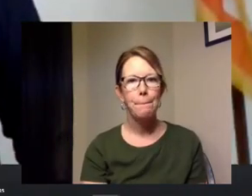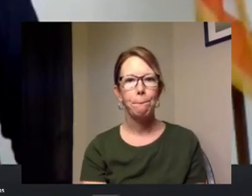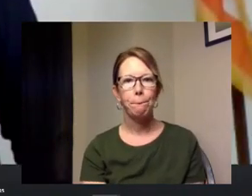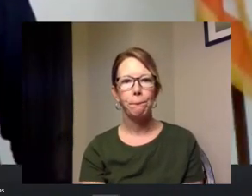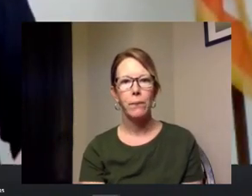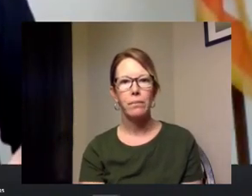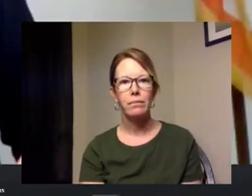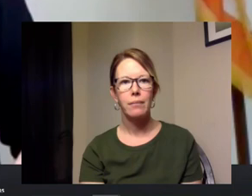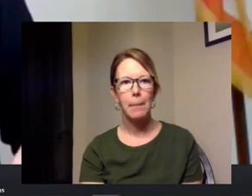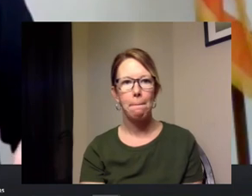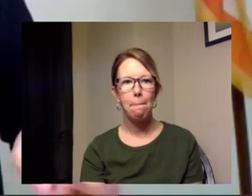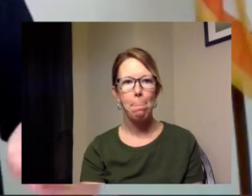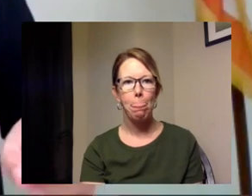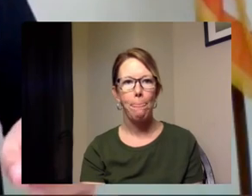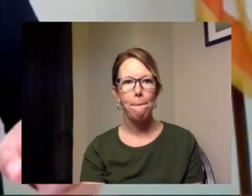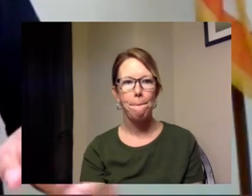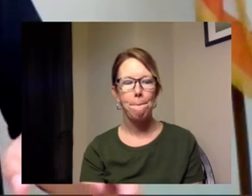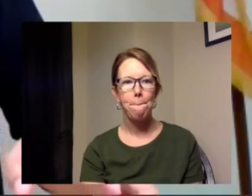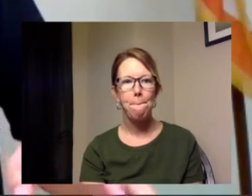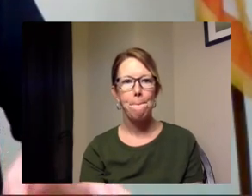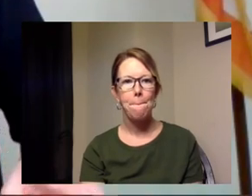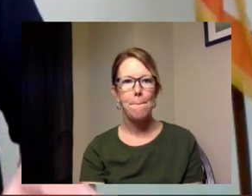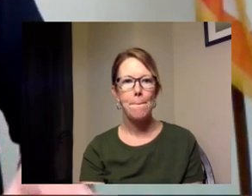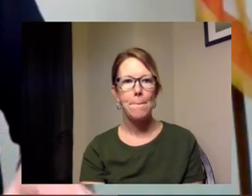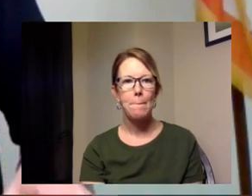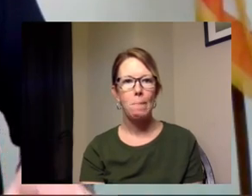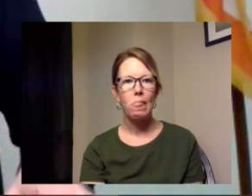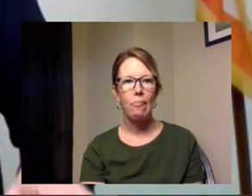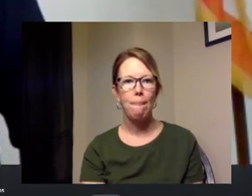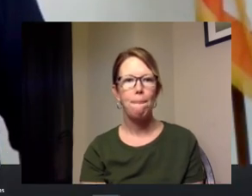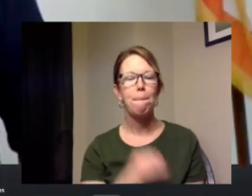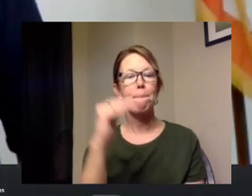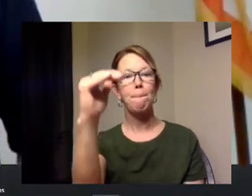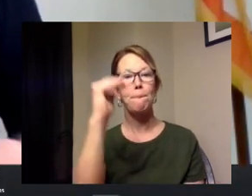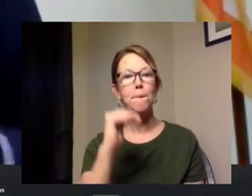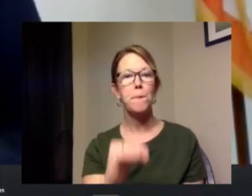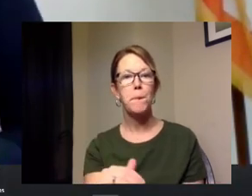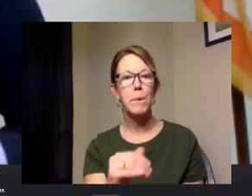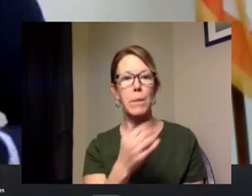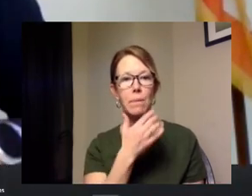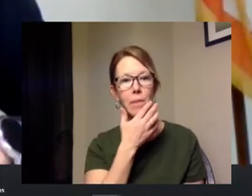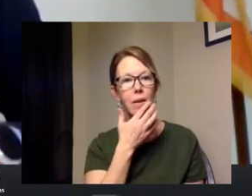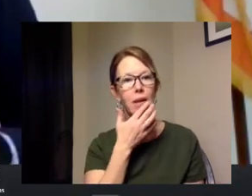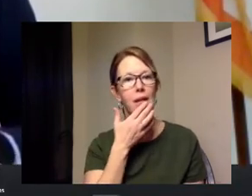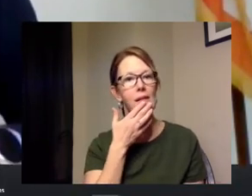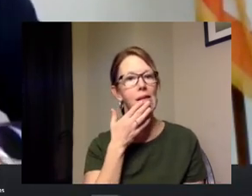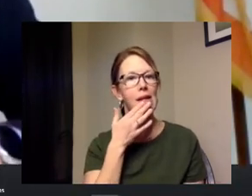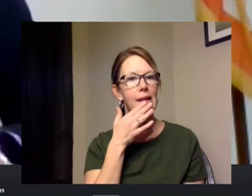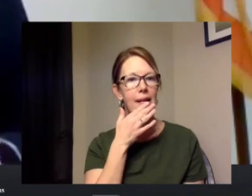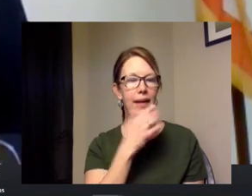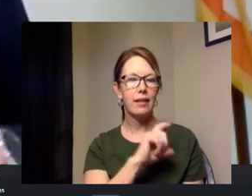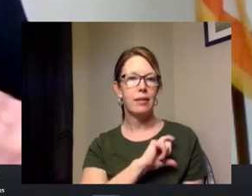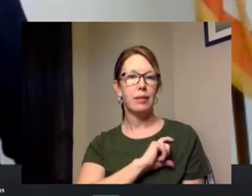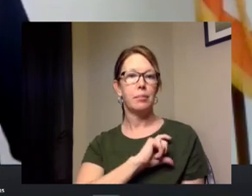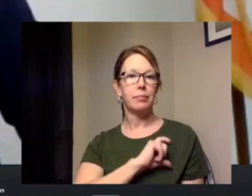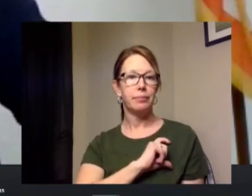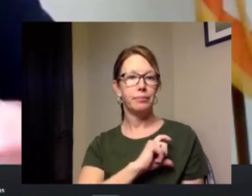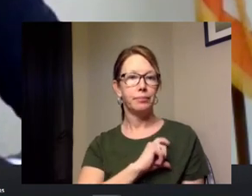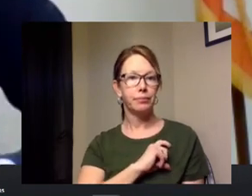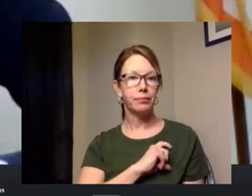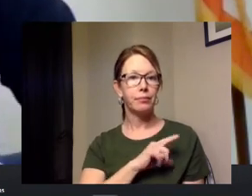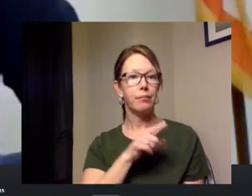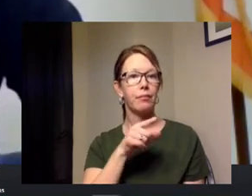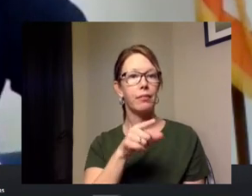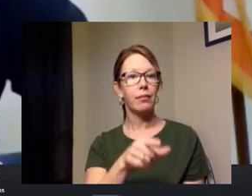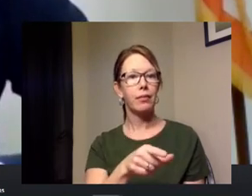thank you bethany next one is for police chief can the police chief speak